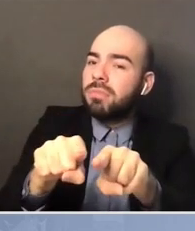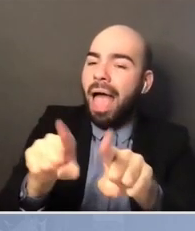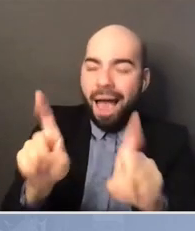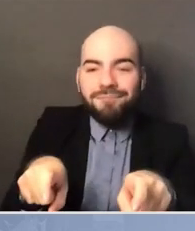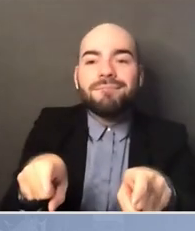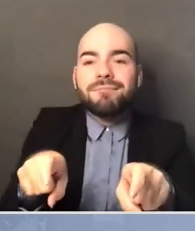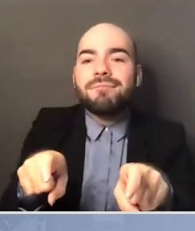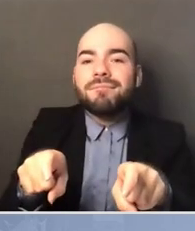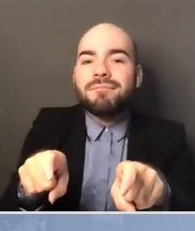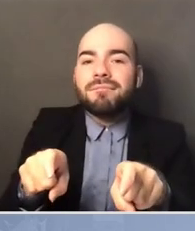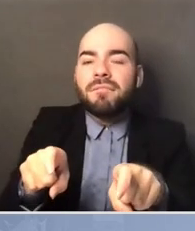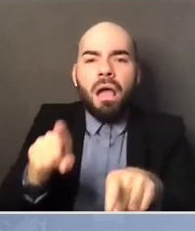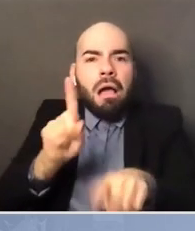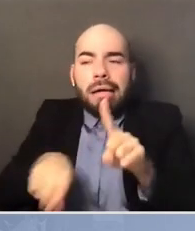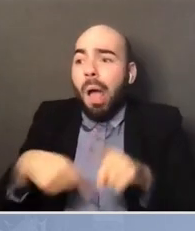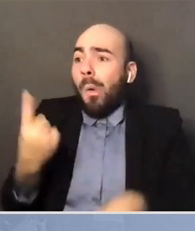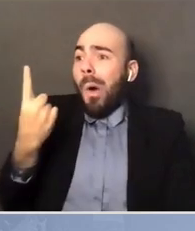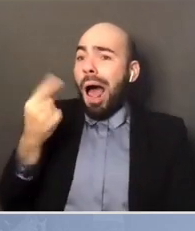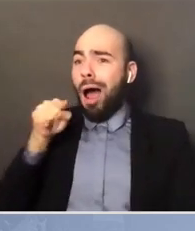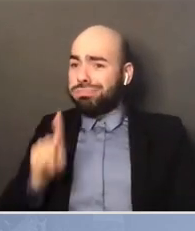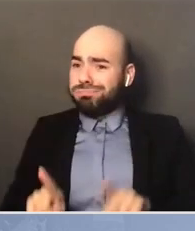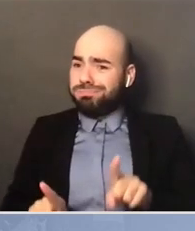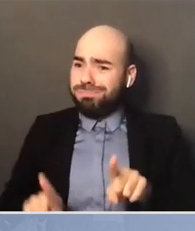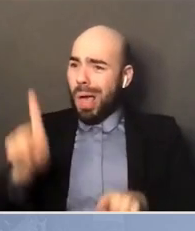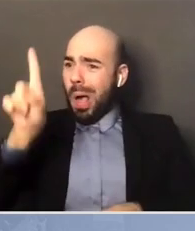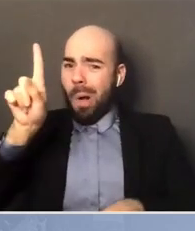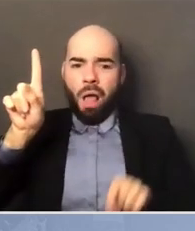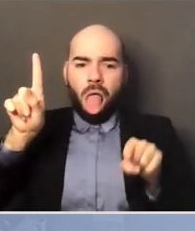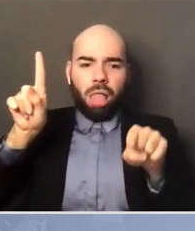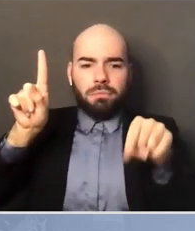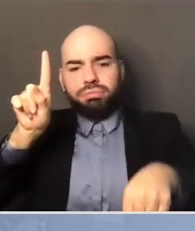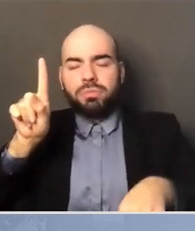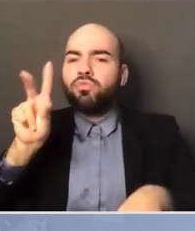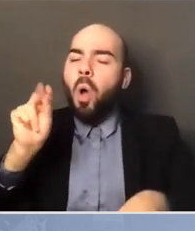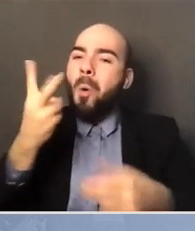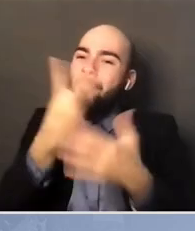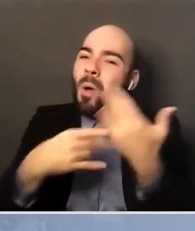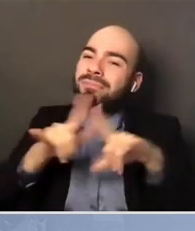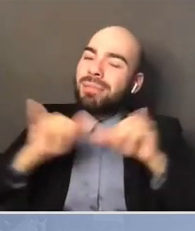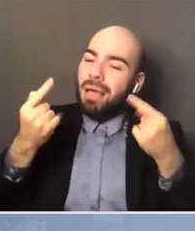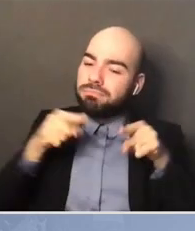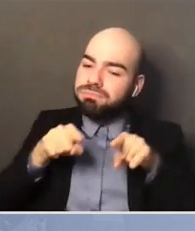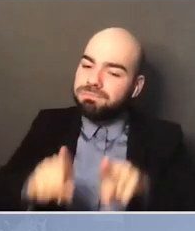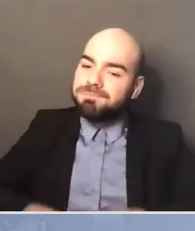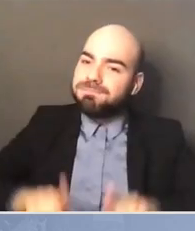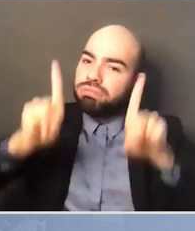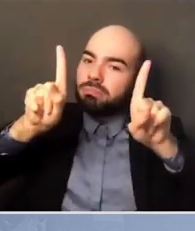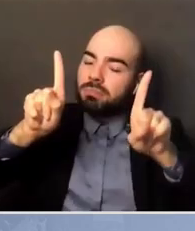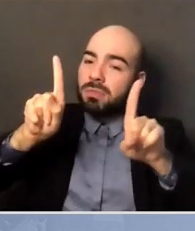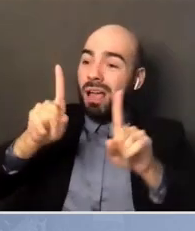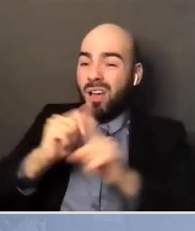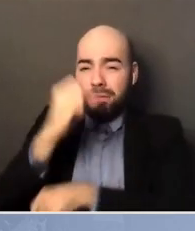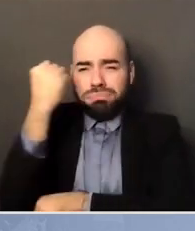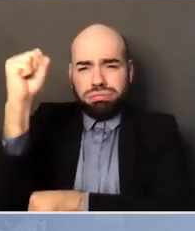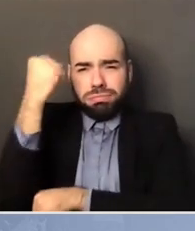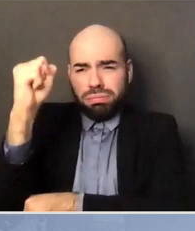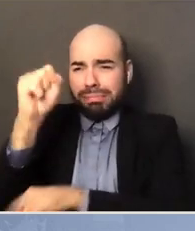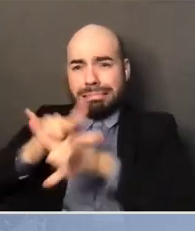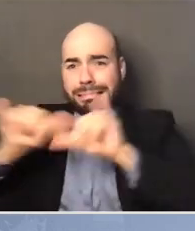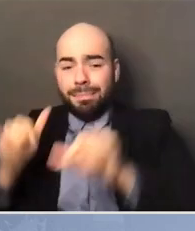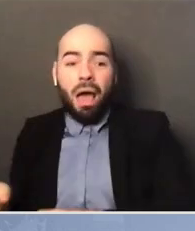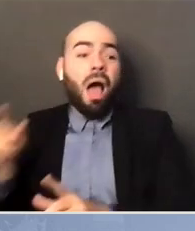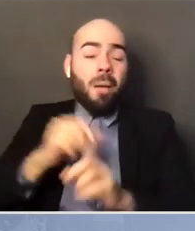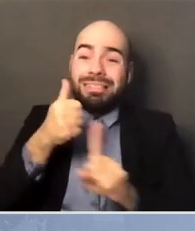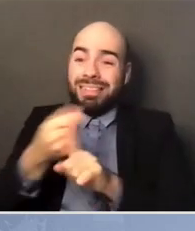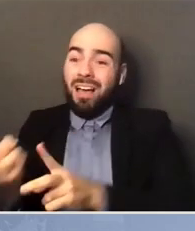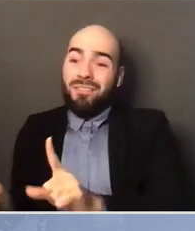constantly figure out how do we institutionalize awareness and make those into laws and policies that can actually